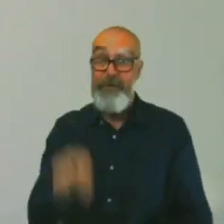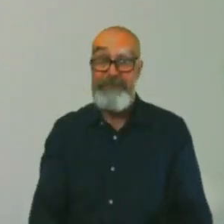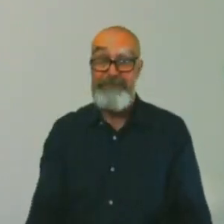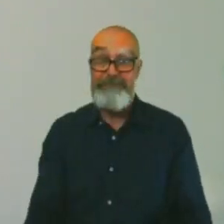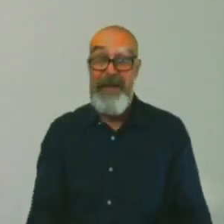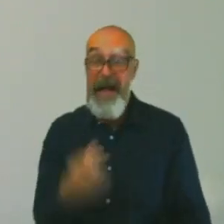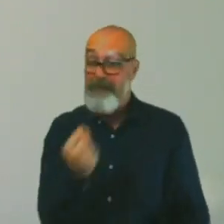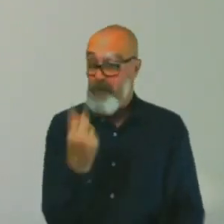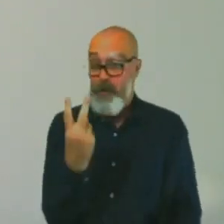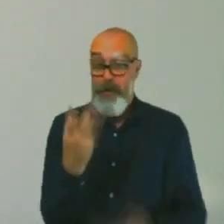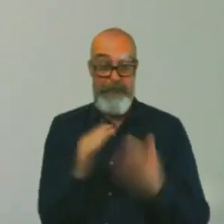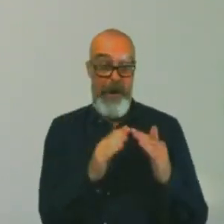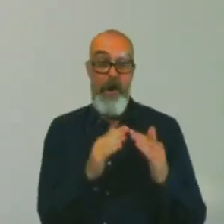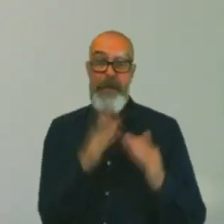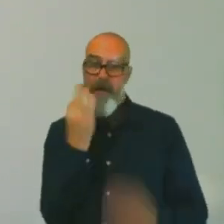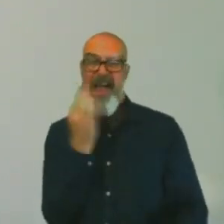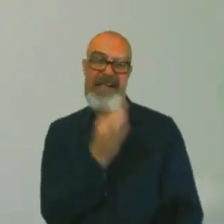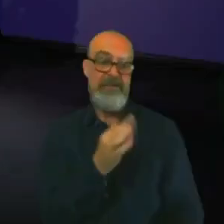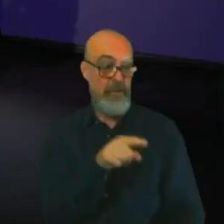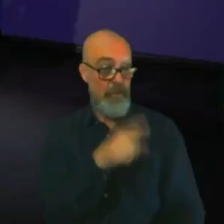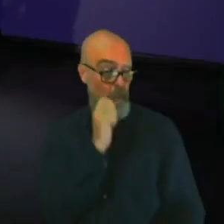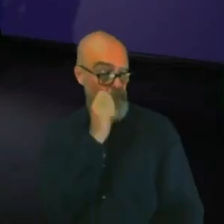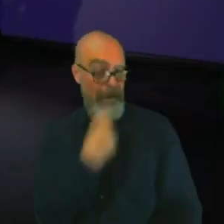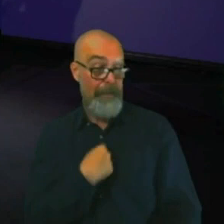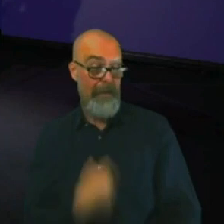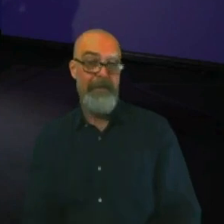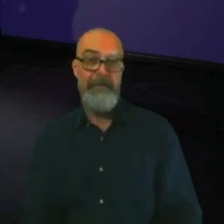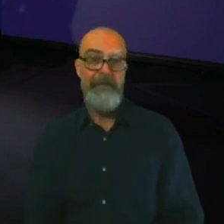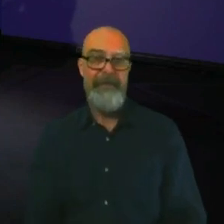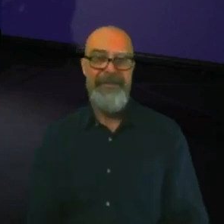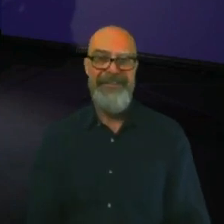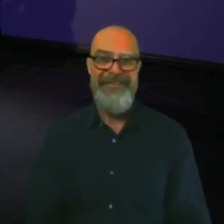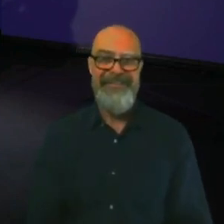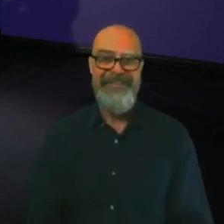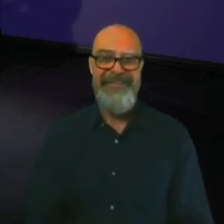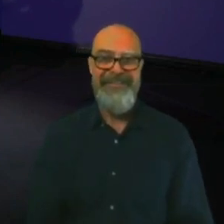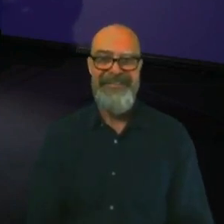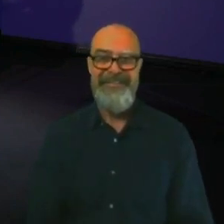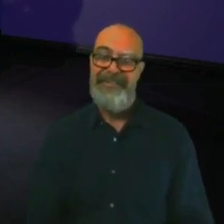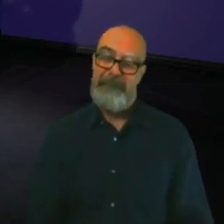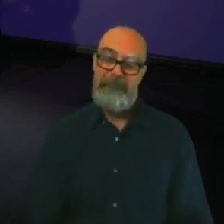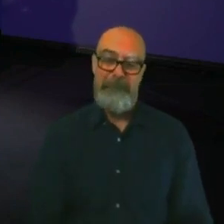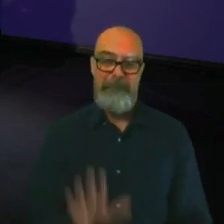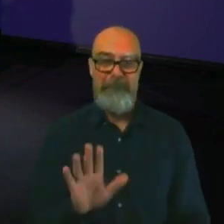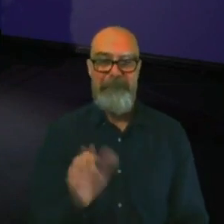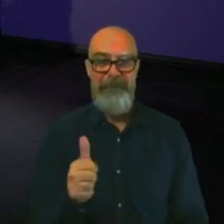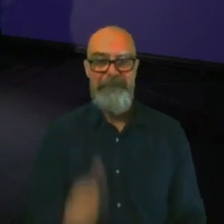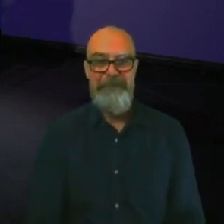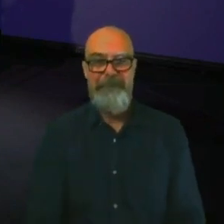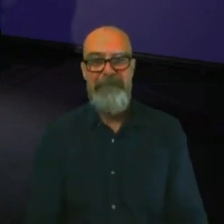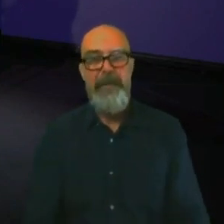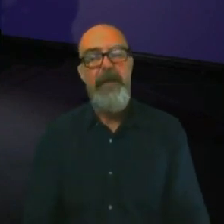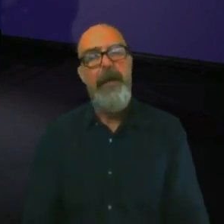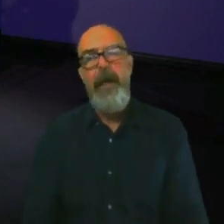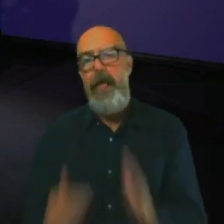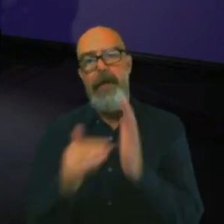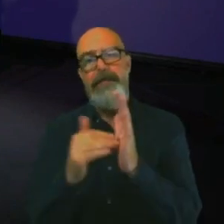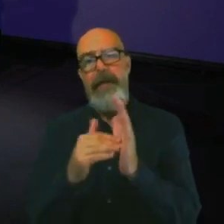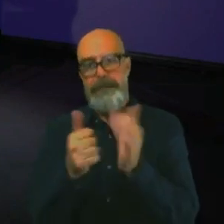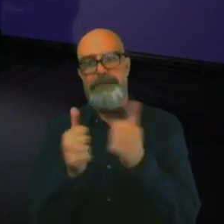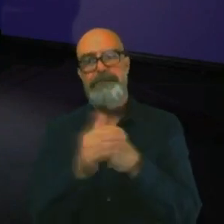so I will ask them when I get home. Sorry. More than that. Zachary, can I ask you now,